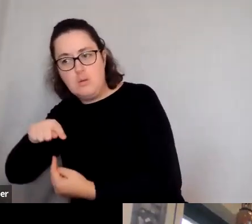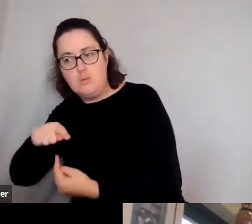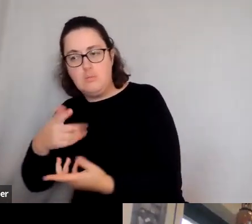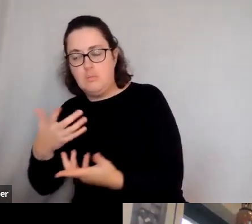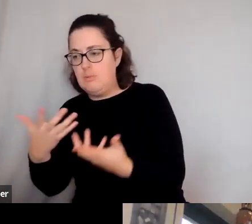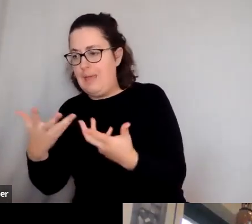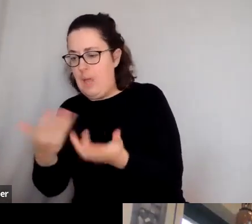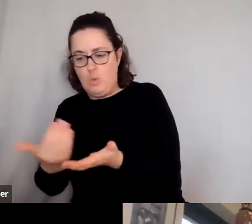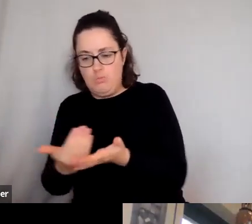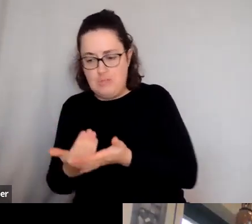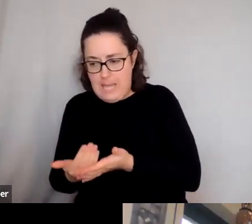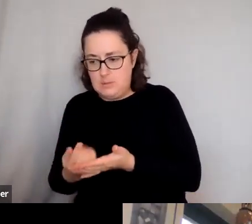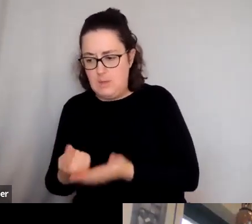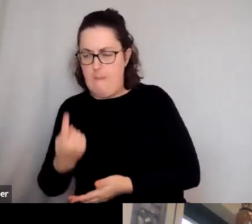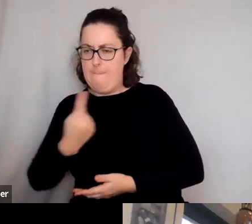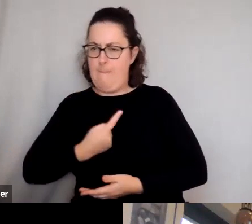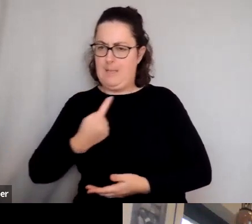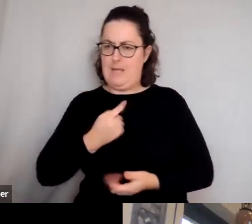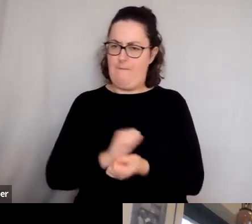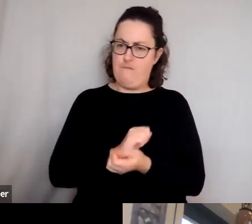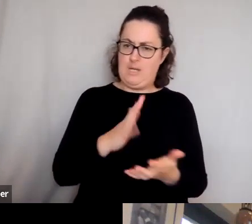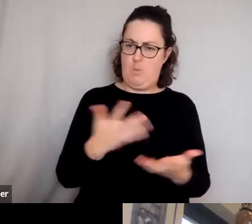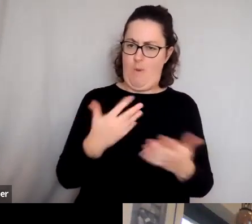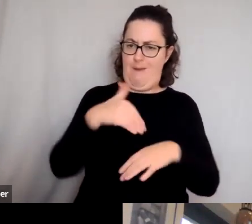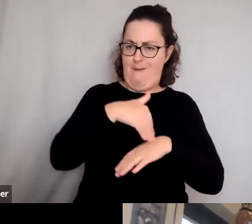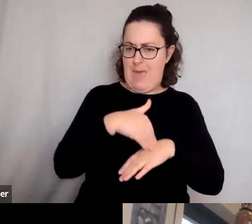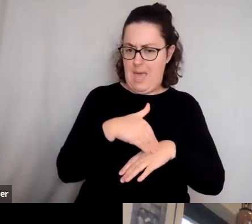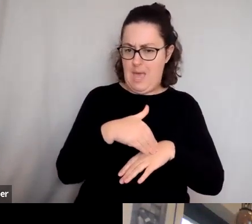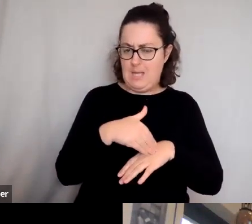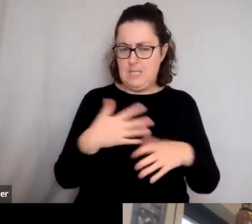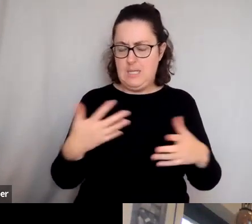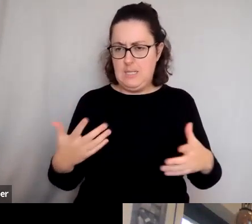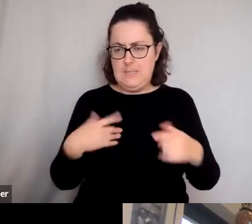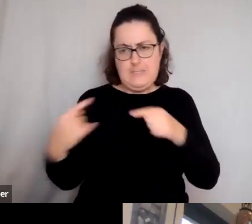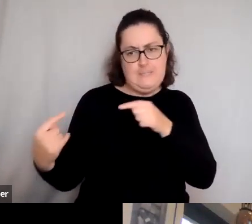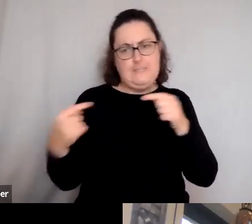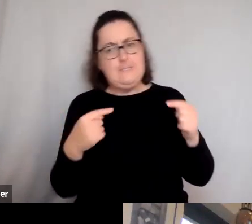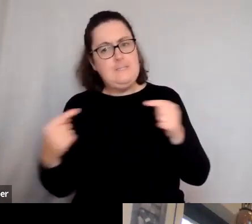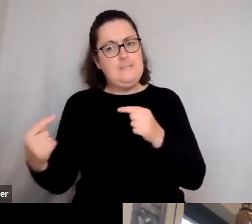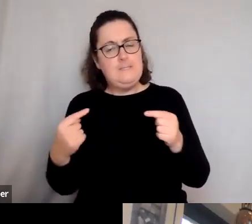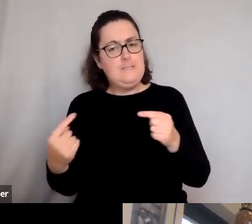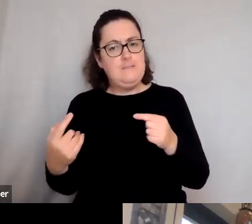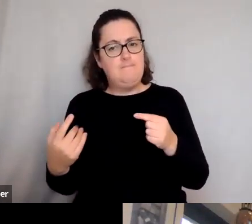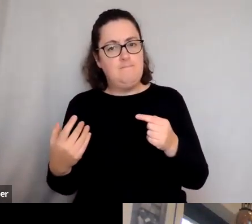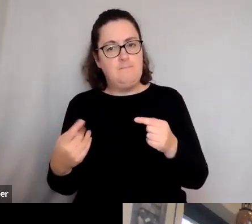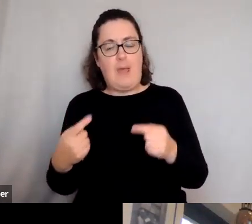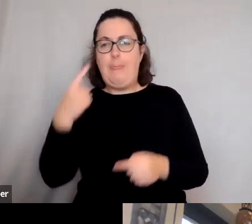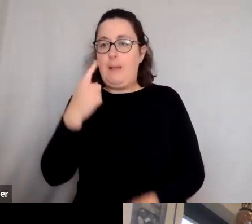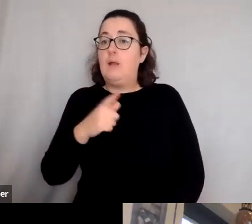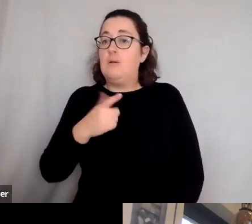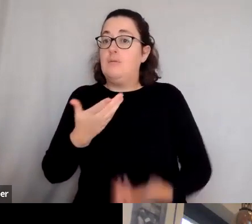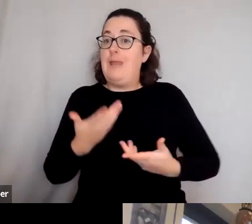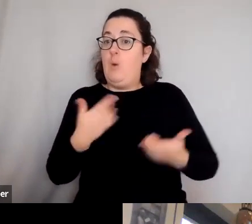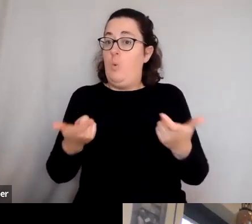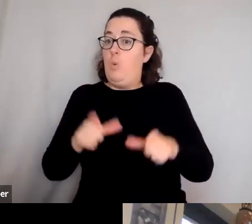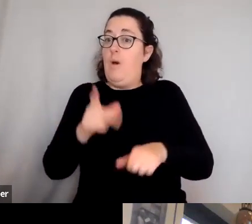where do my liberties, where are they being infringed? That's, that's a big debate that I think it's bubbling probably more now in second lockdown